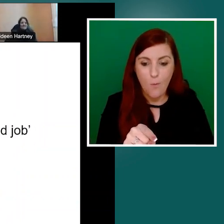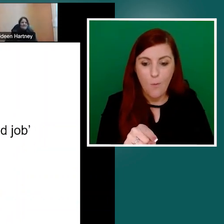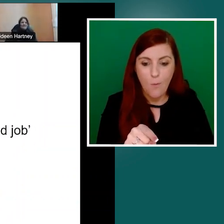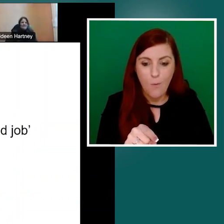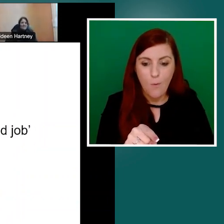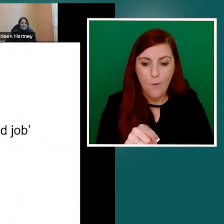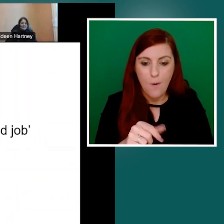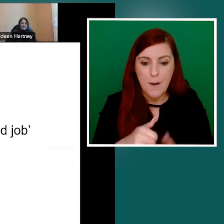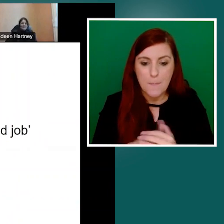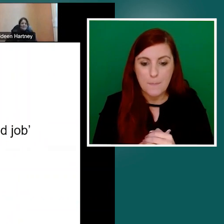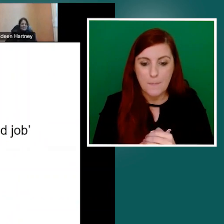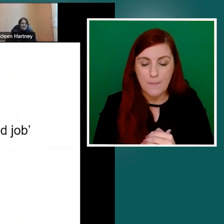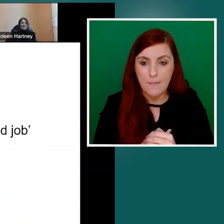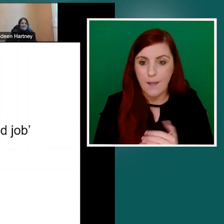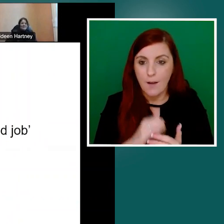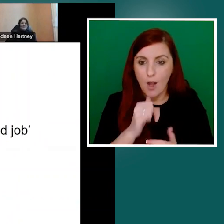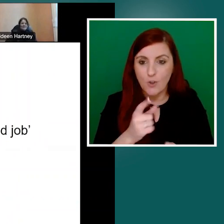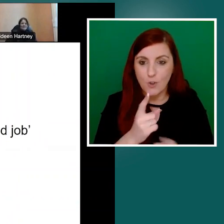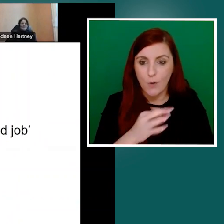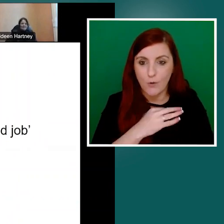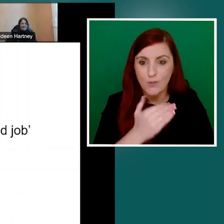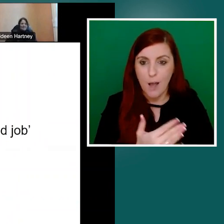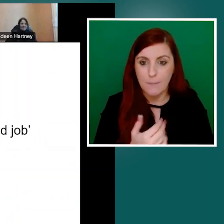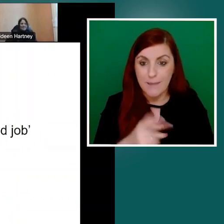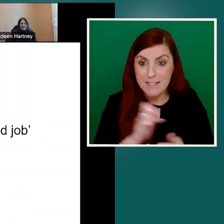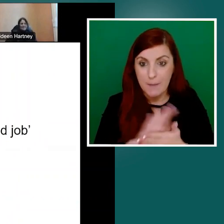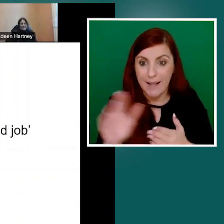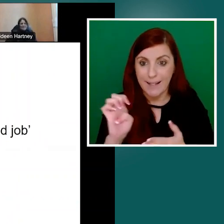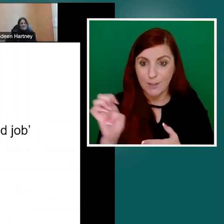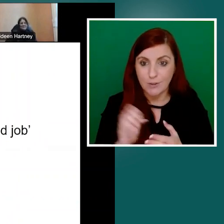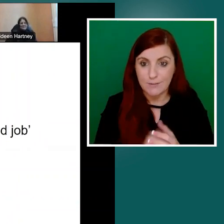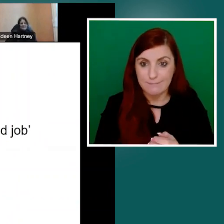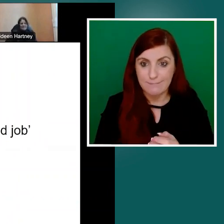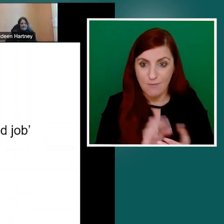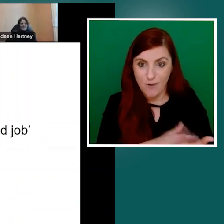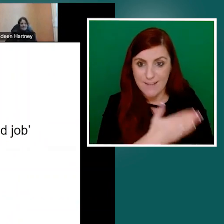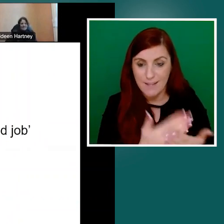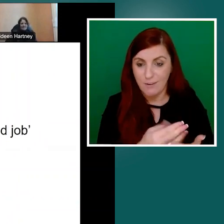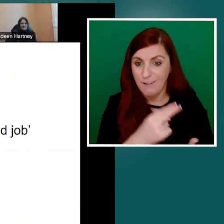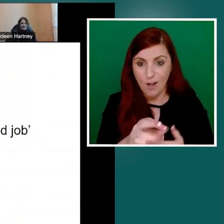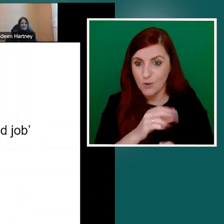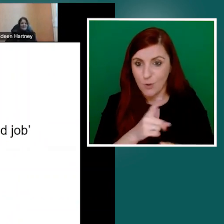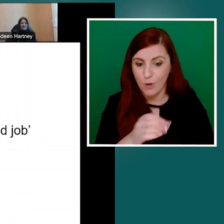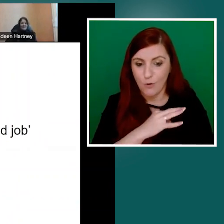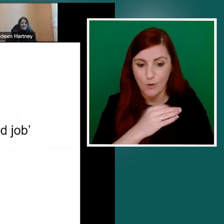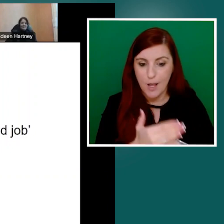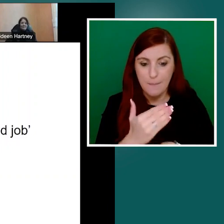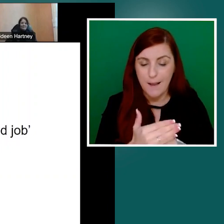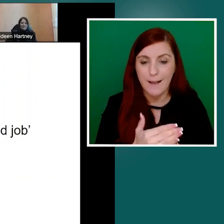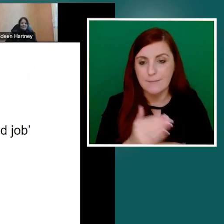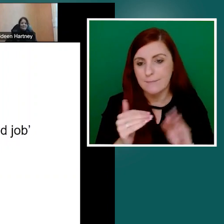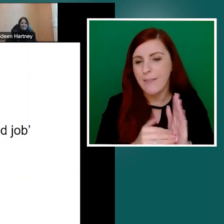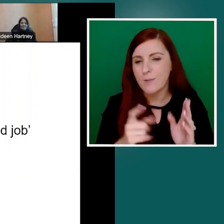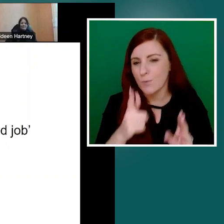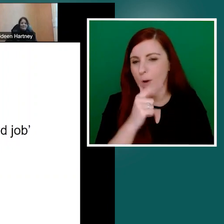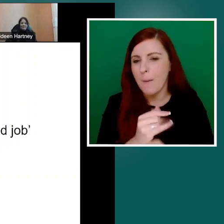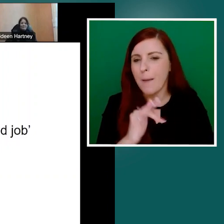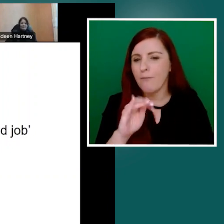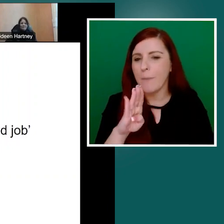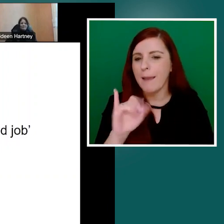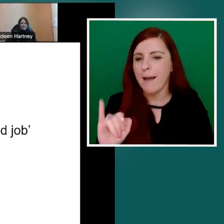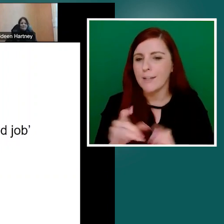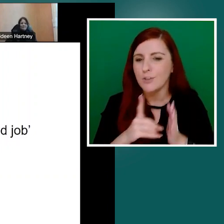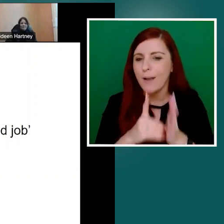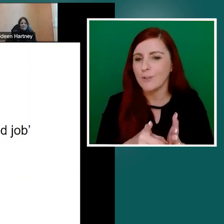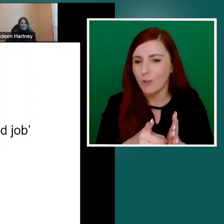And this was in the context of the FBI director, Comey. And Trump, regrettably or not, is a master of plain